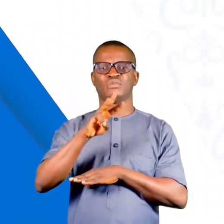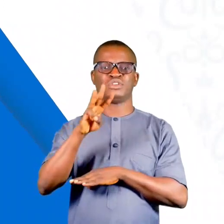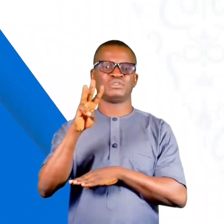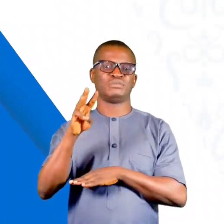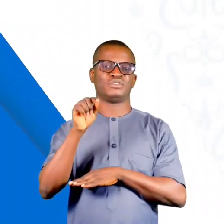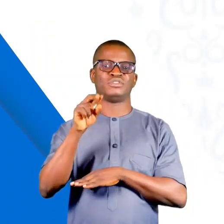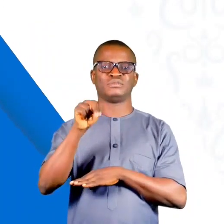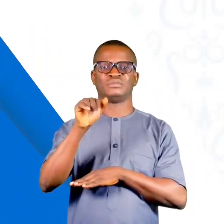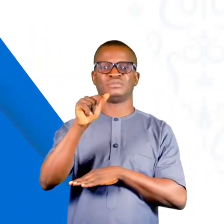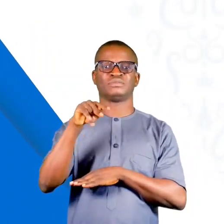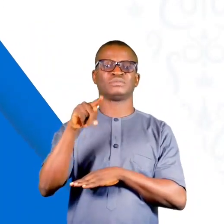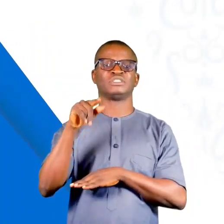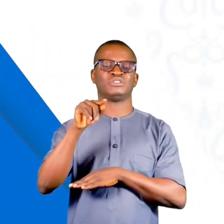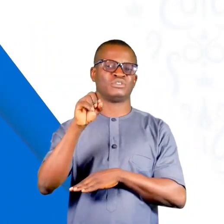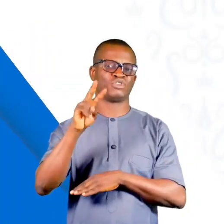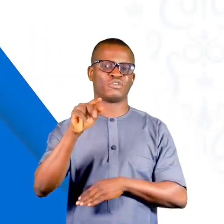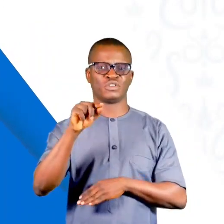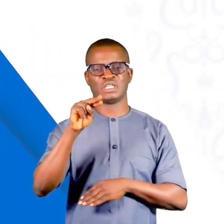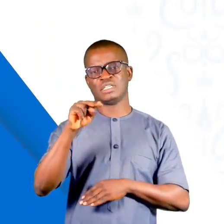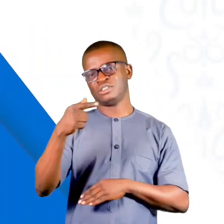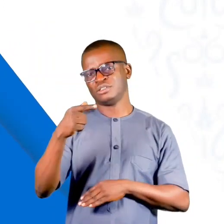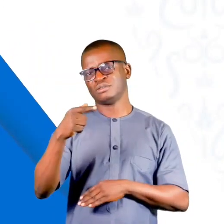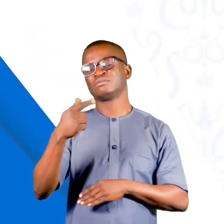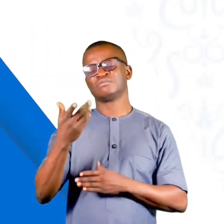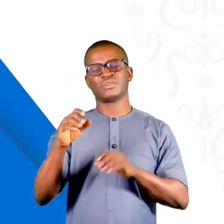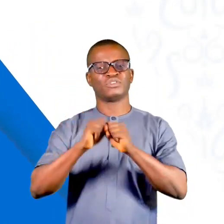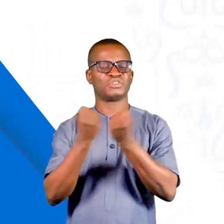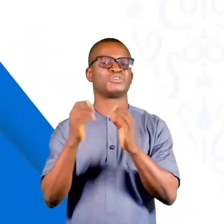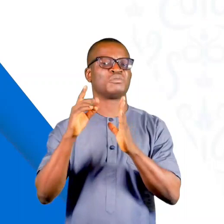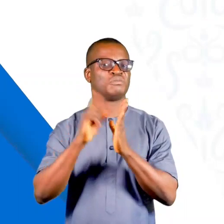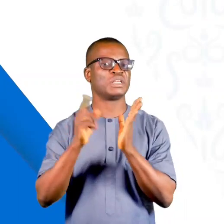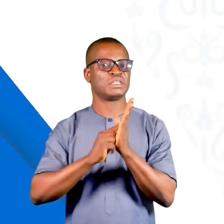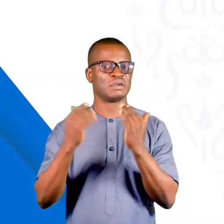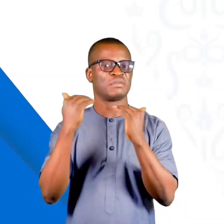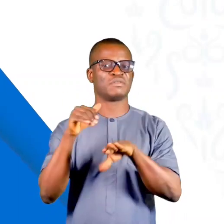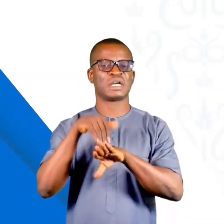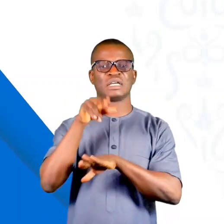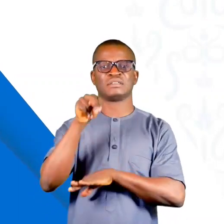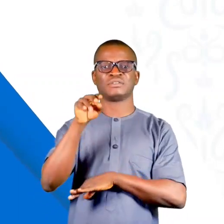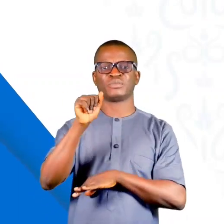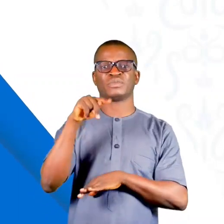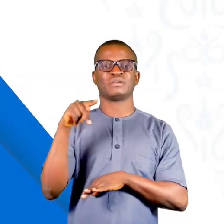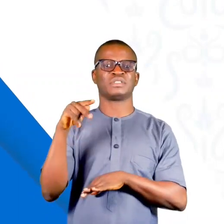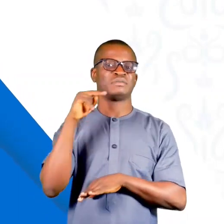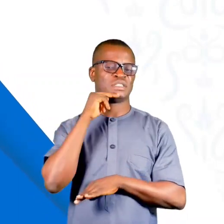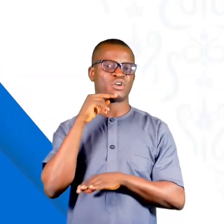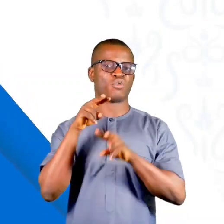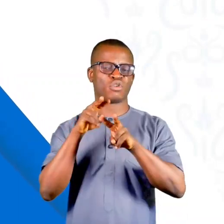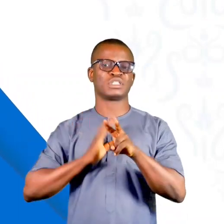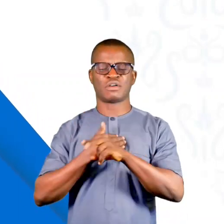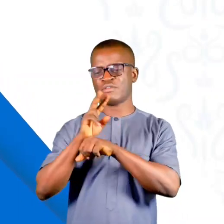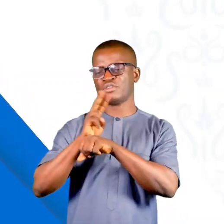our website www.naptip.gov.ng Follow us on our social media platforms at Naptip Nigeria